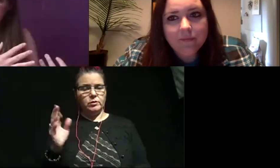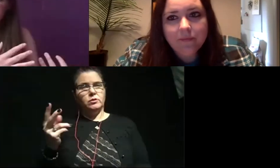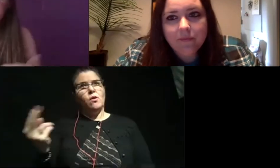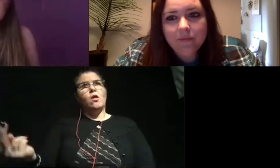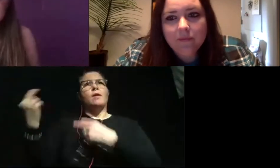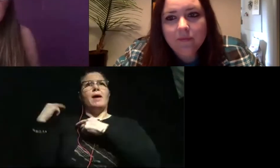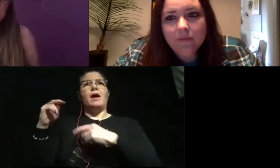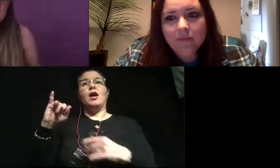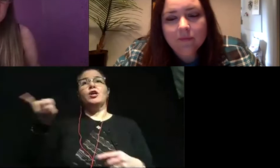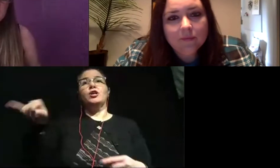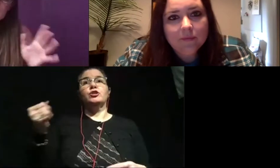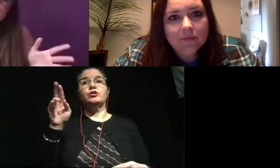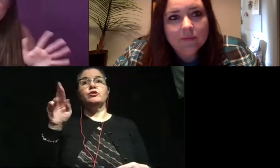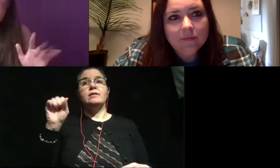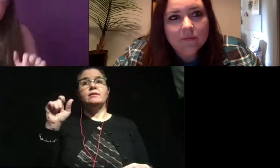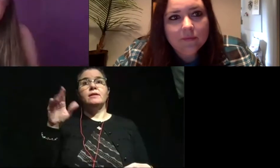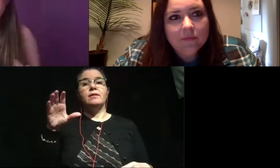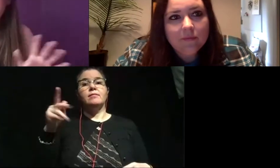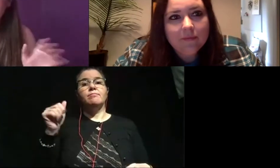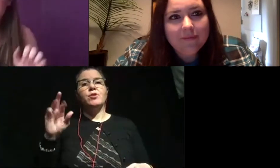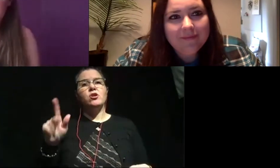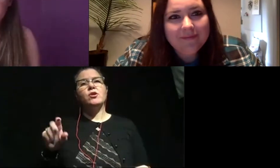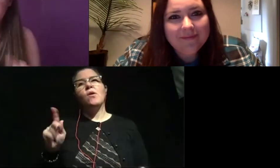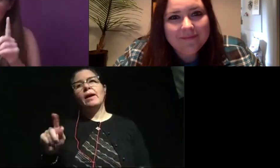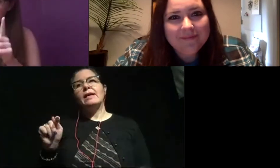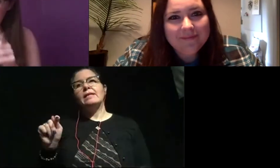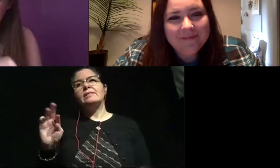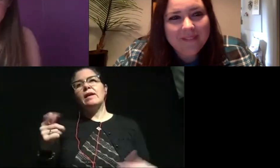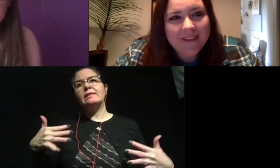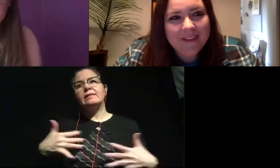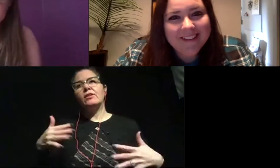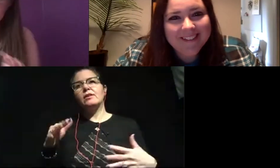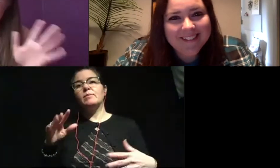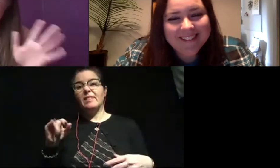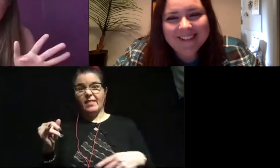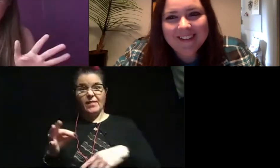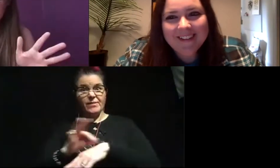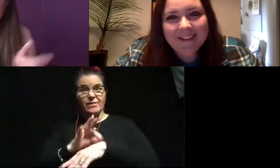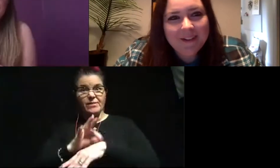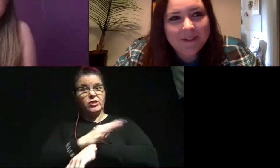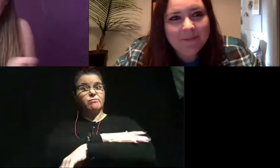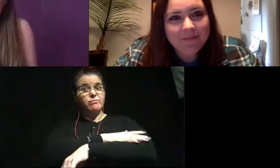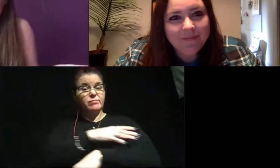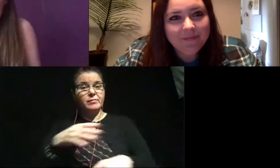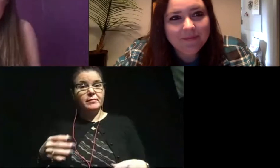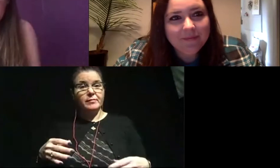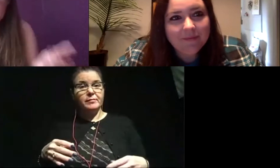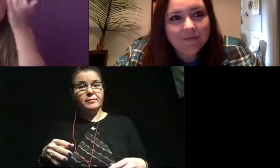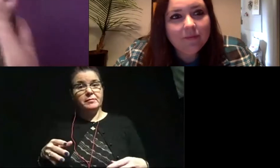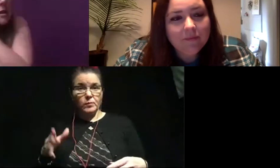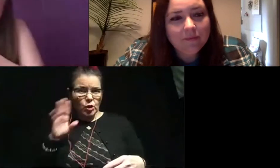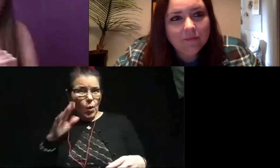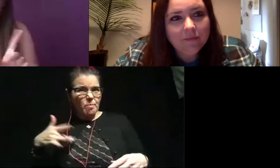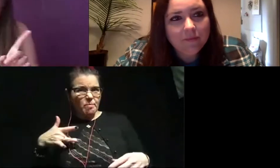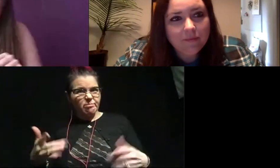Park and we're like, okay, T. rex was scary, but what if we cover it in feathers? And now we know that T. rex likely had feathers.